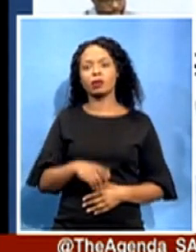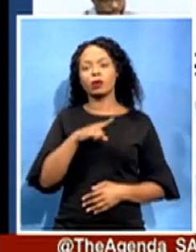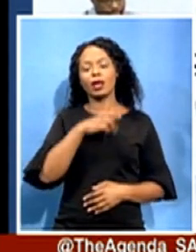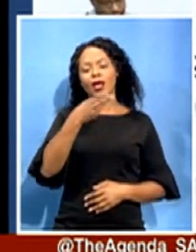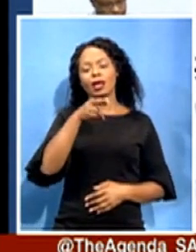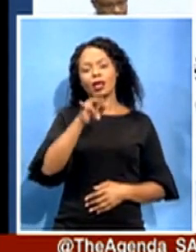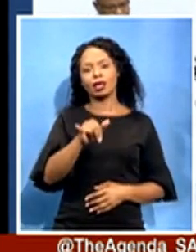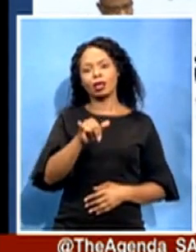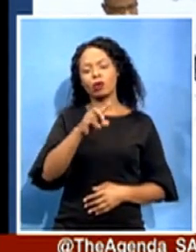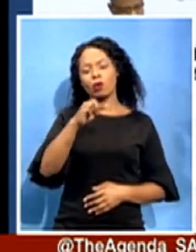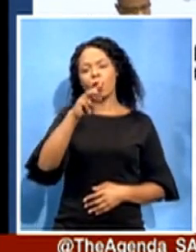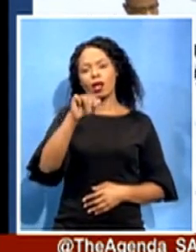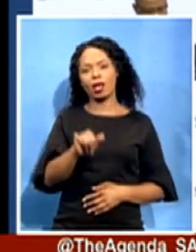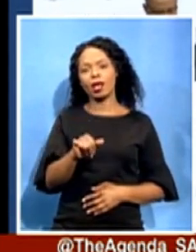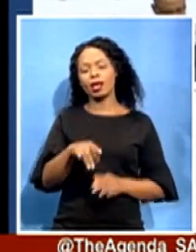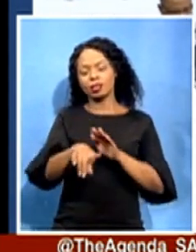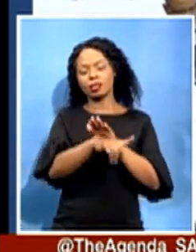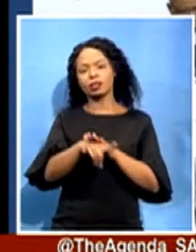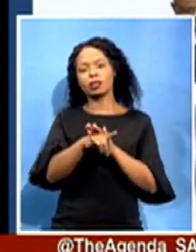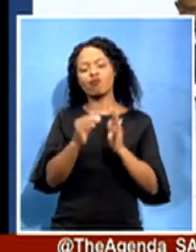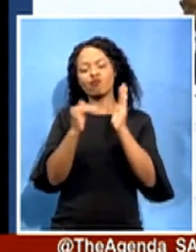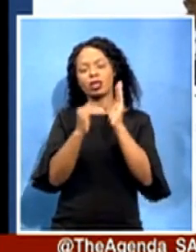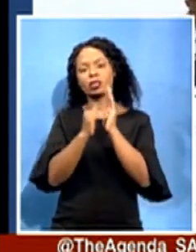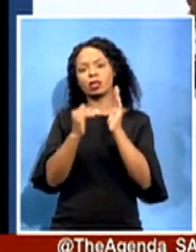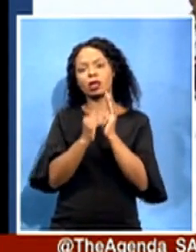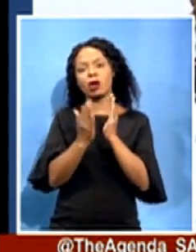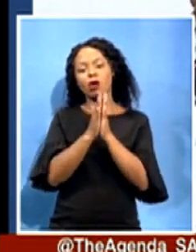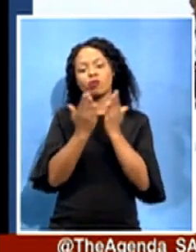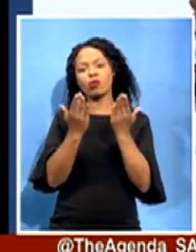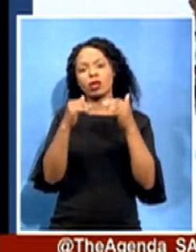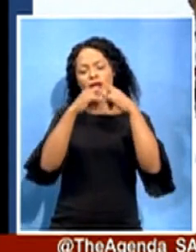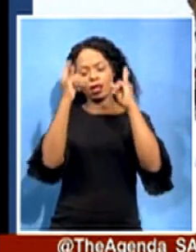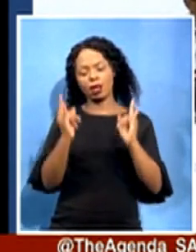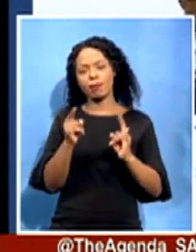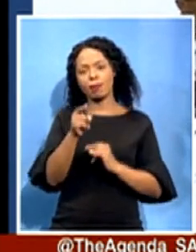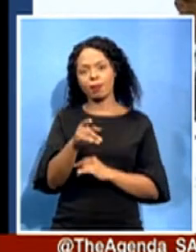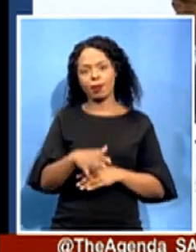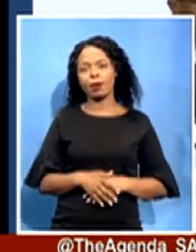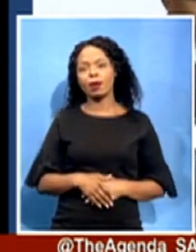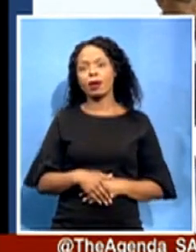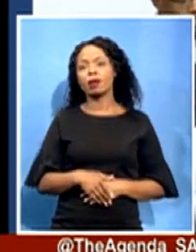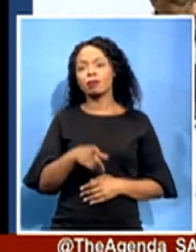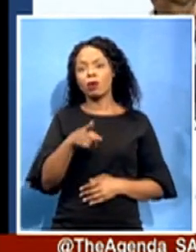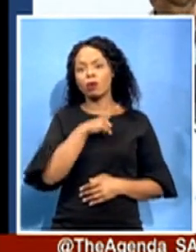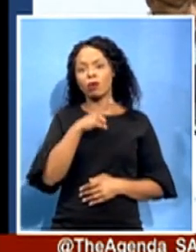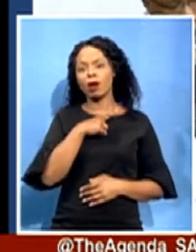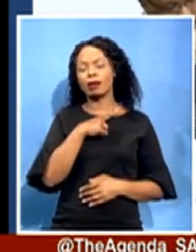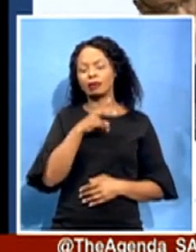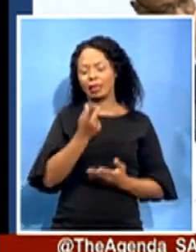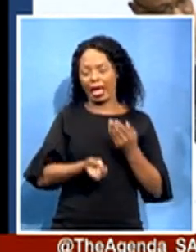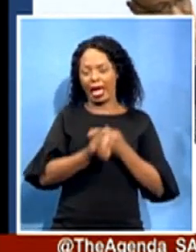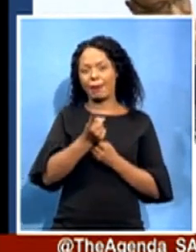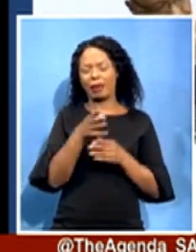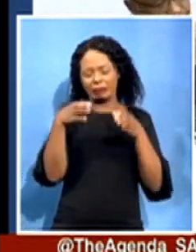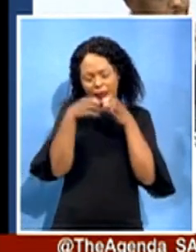last year and saw students cramming into a venue during a time when strict COVID-19 protocols were flouted. He also says